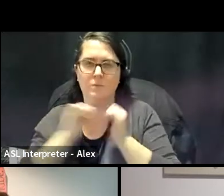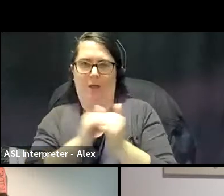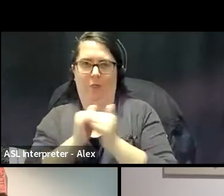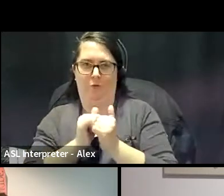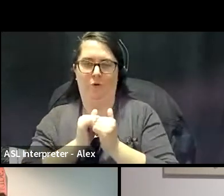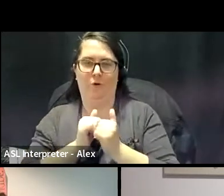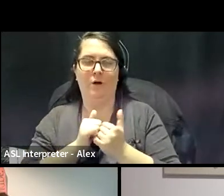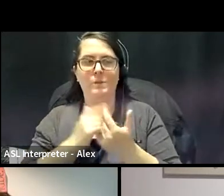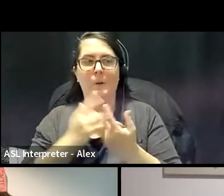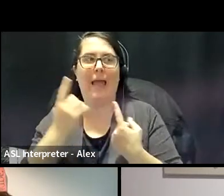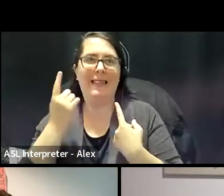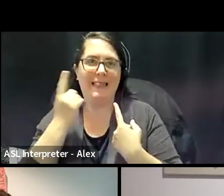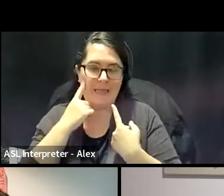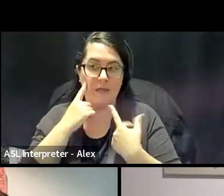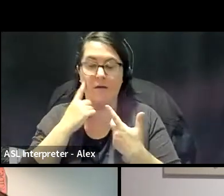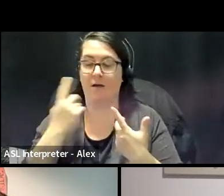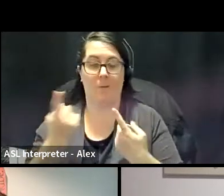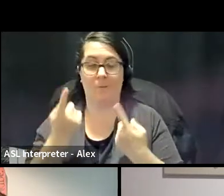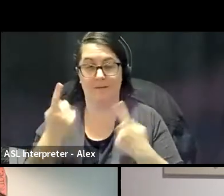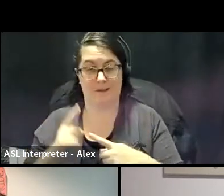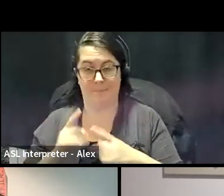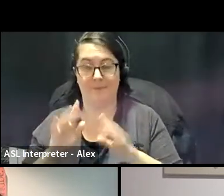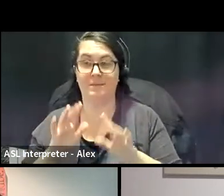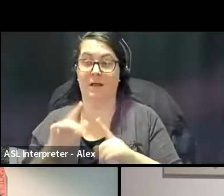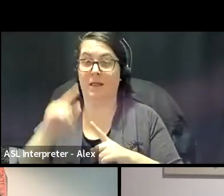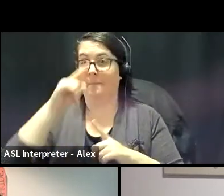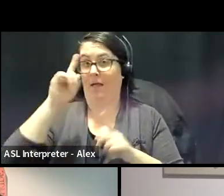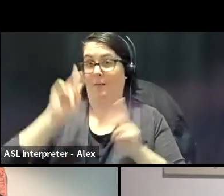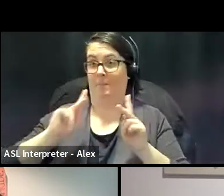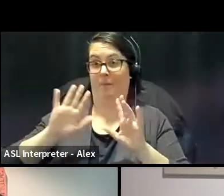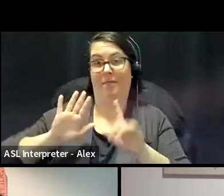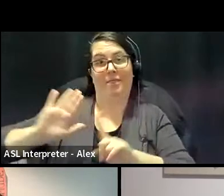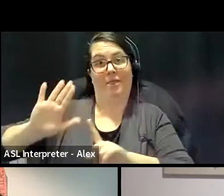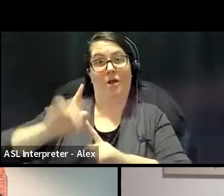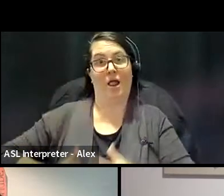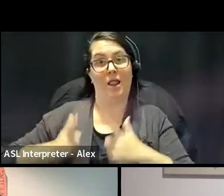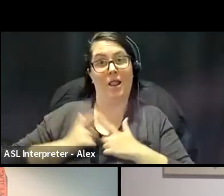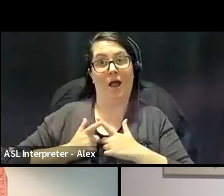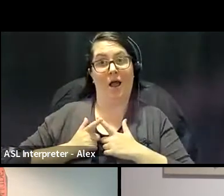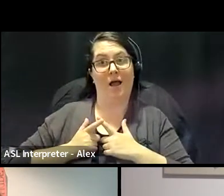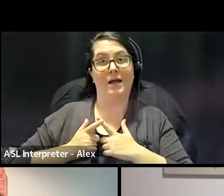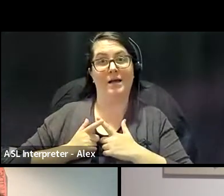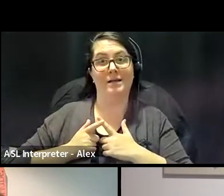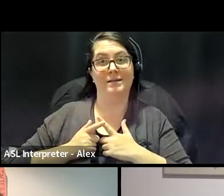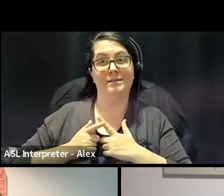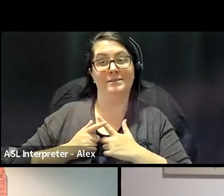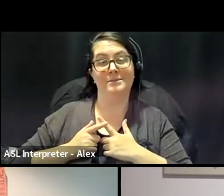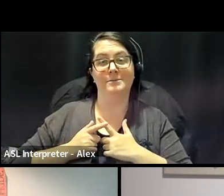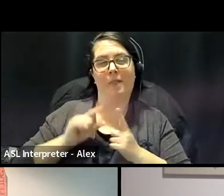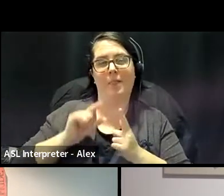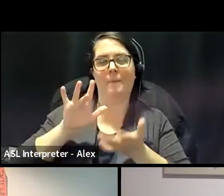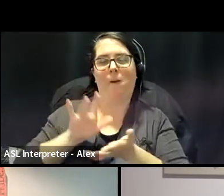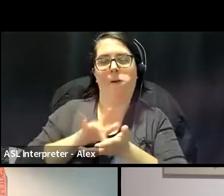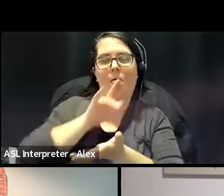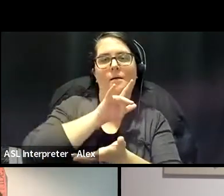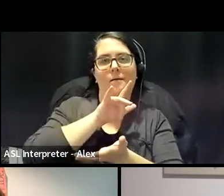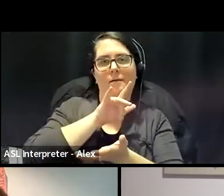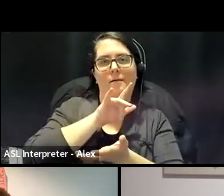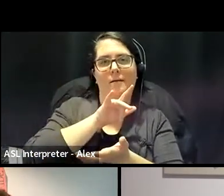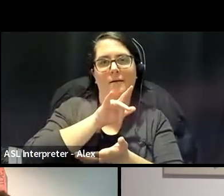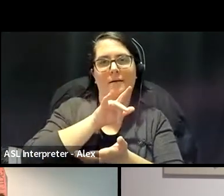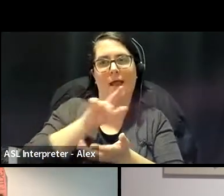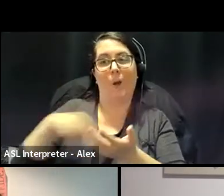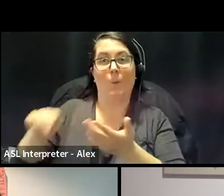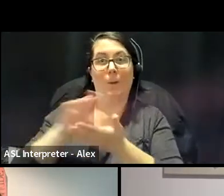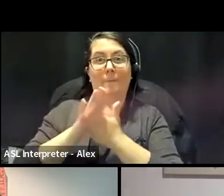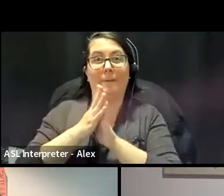what the, what always happened is that black people's lives get usurped. And there was moments when we were disappeared